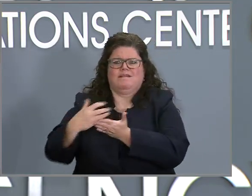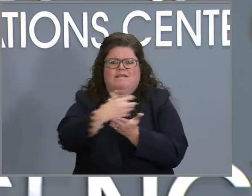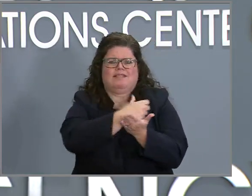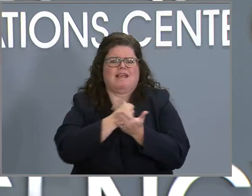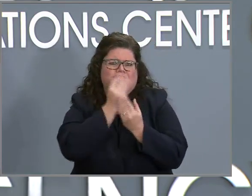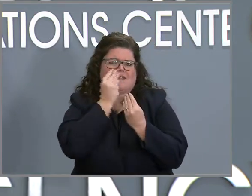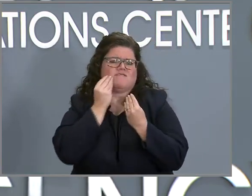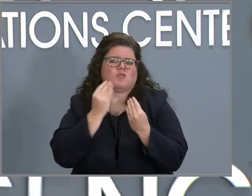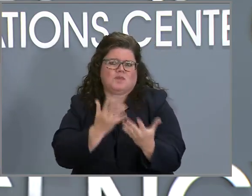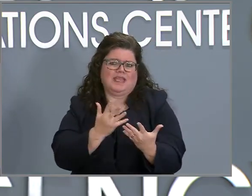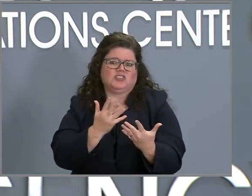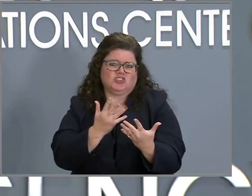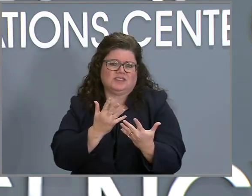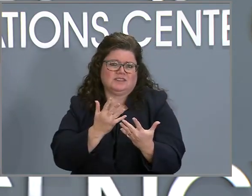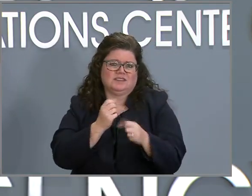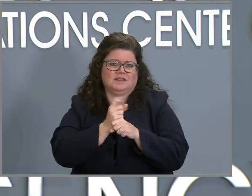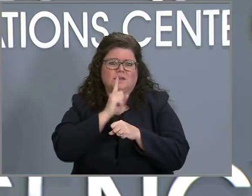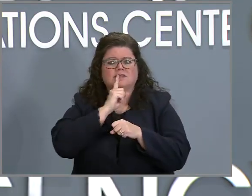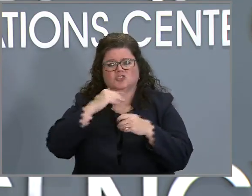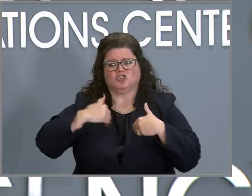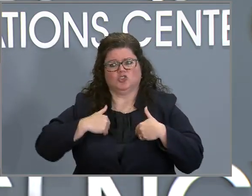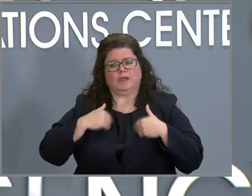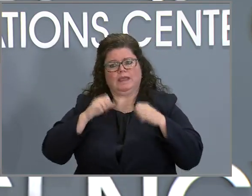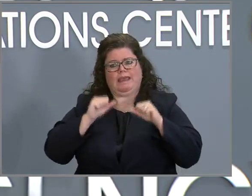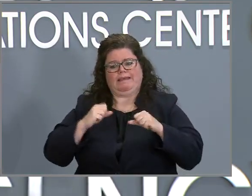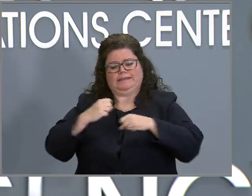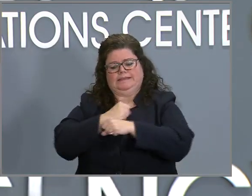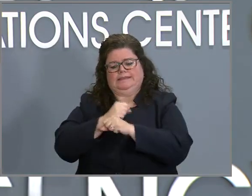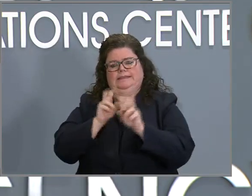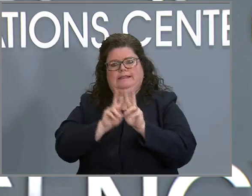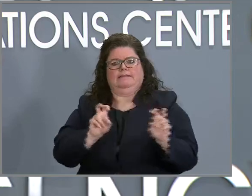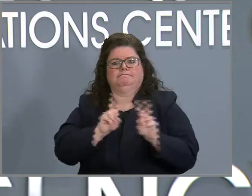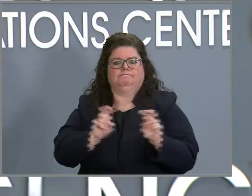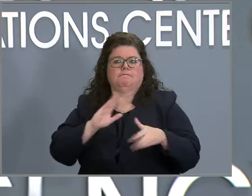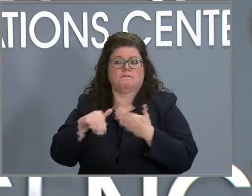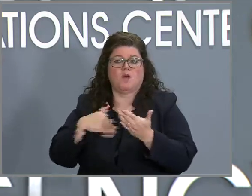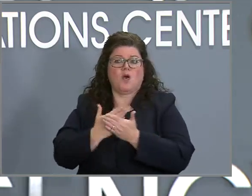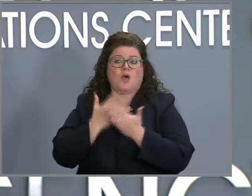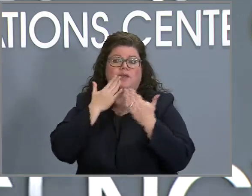and make sure that we can have it in a way that we can take action. Thank you.